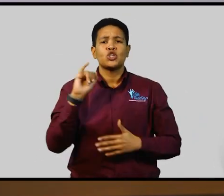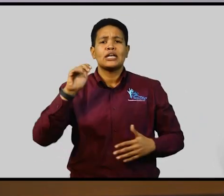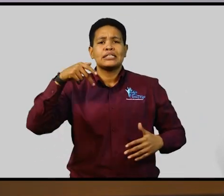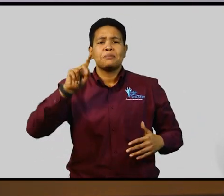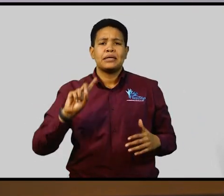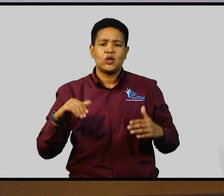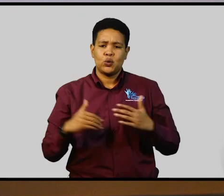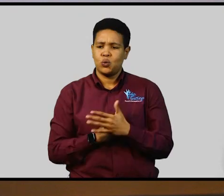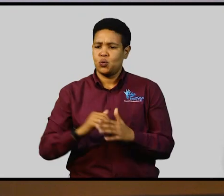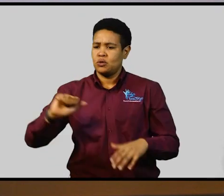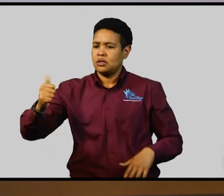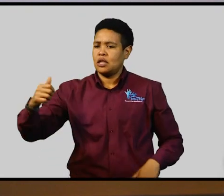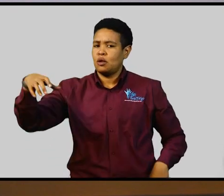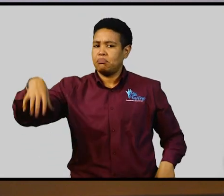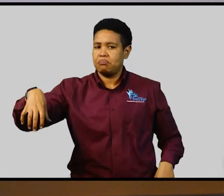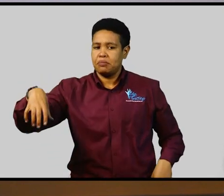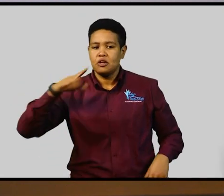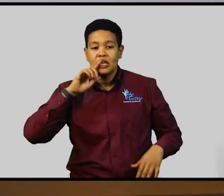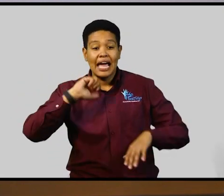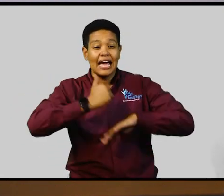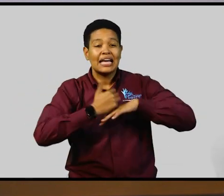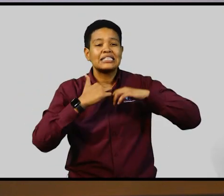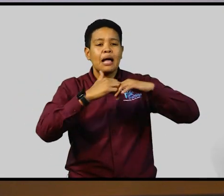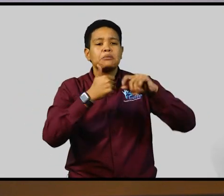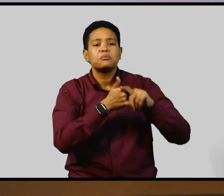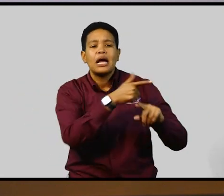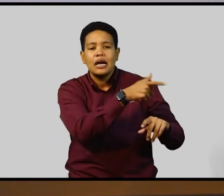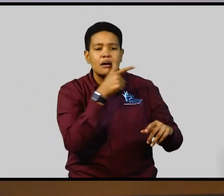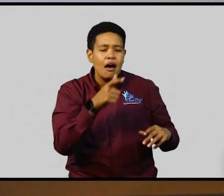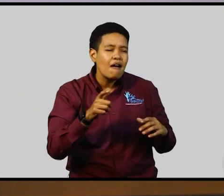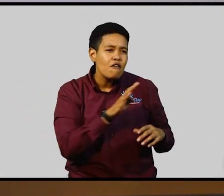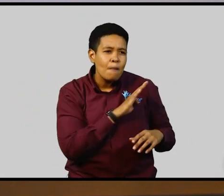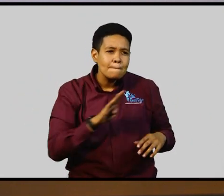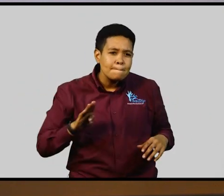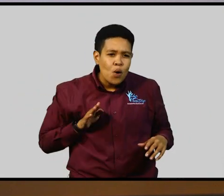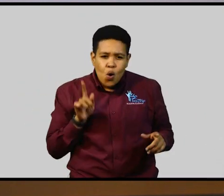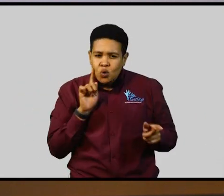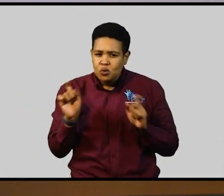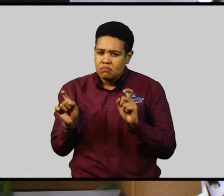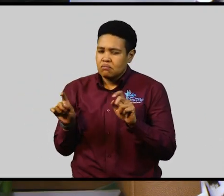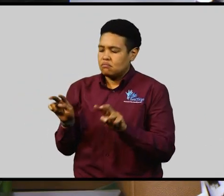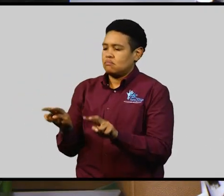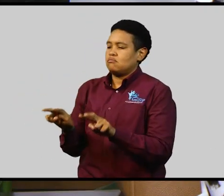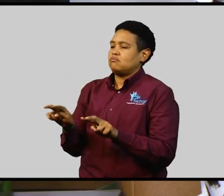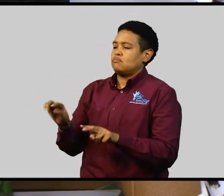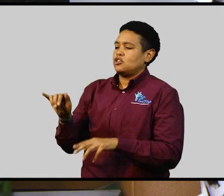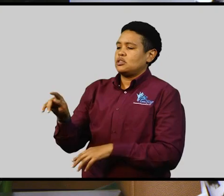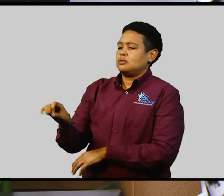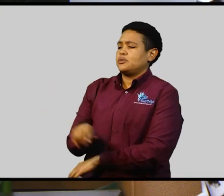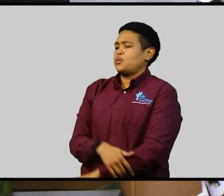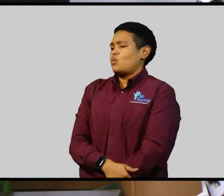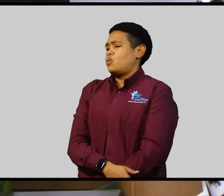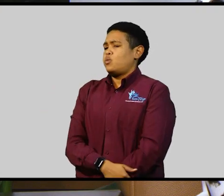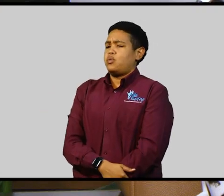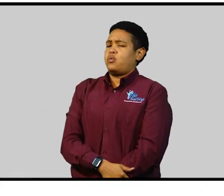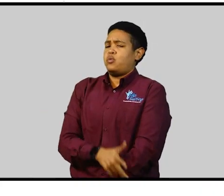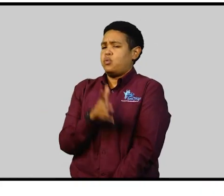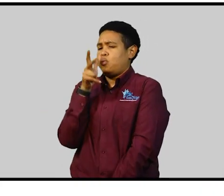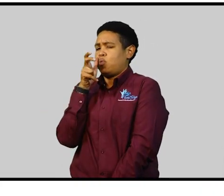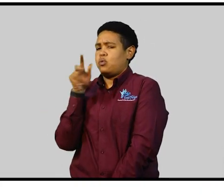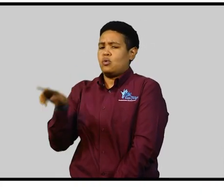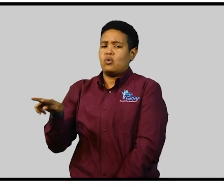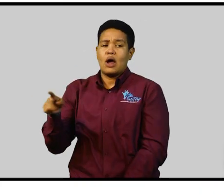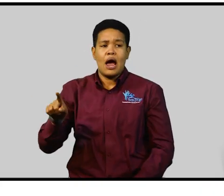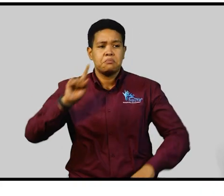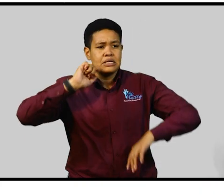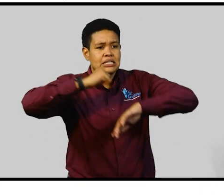JCPD. You will see the establishment of a board to govern that new JCPD. You will